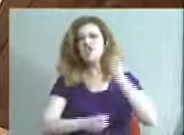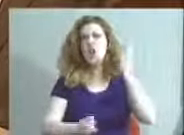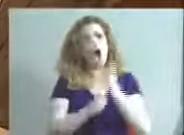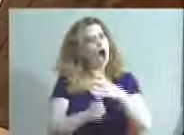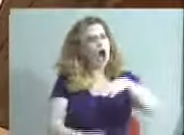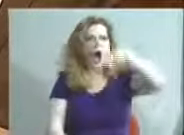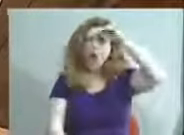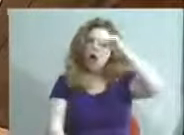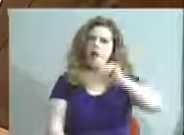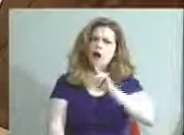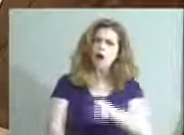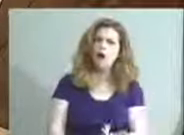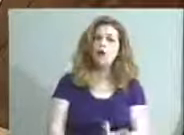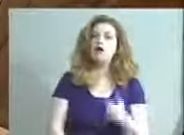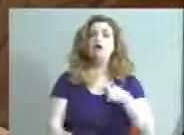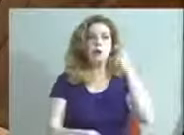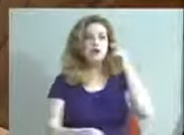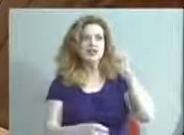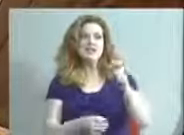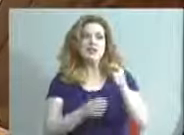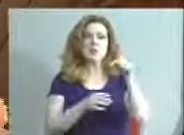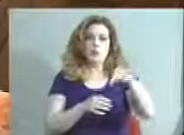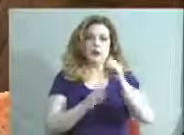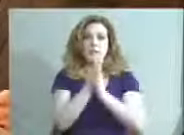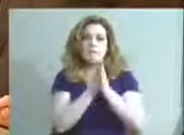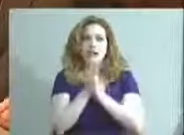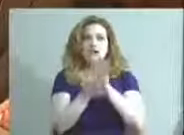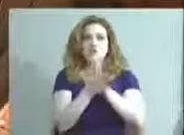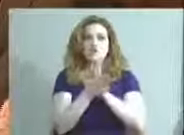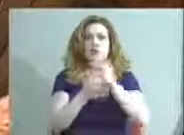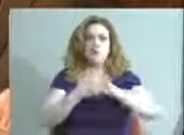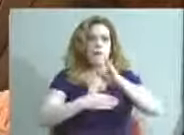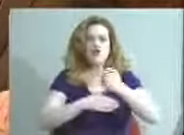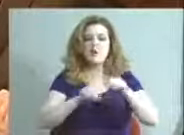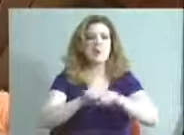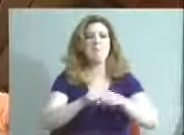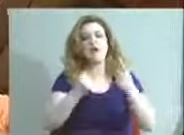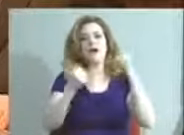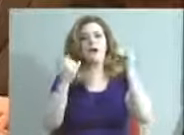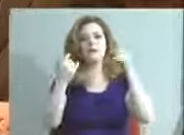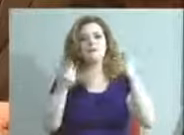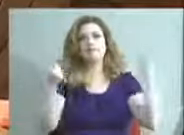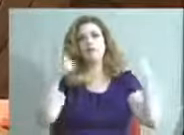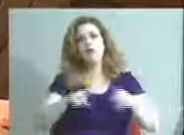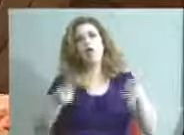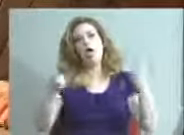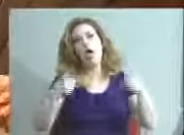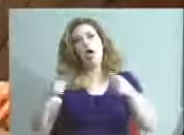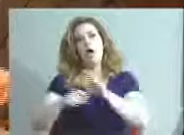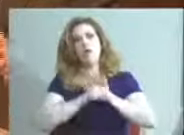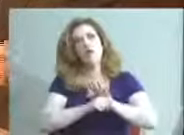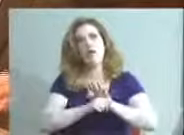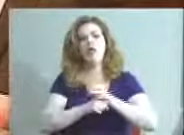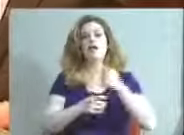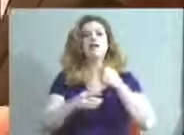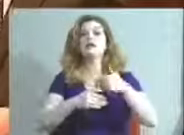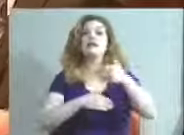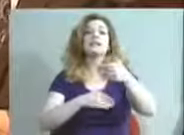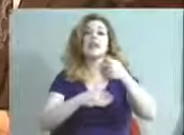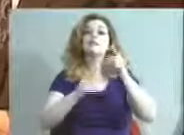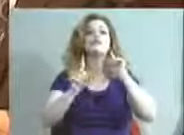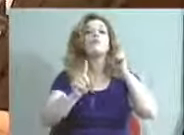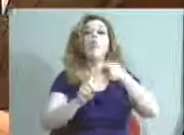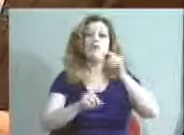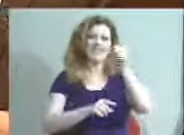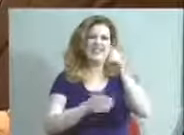to learn. And so what we're seeing with the Compassionate Schools project is we're breaking that cycle. Next year, the plan is to go to 10 schools again with all external